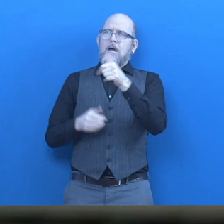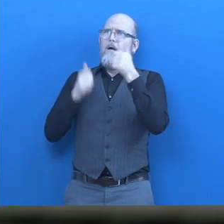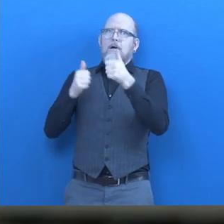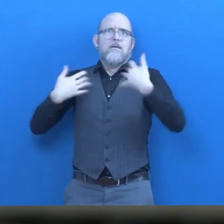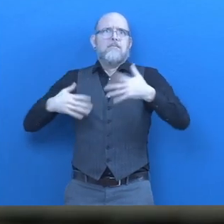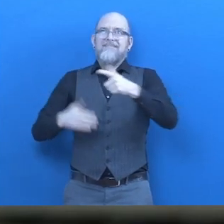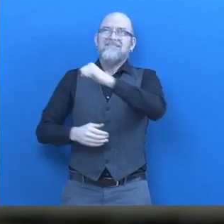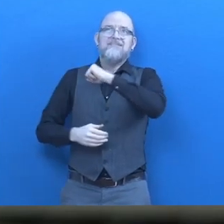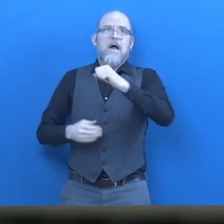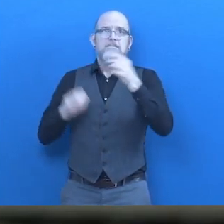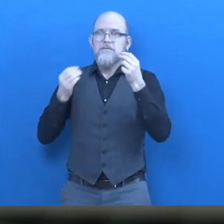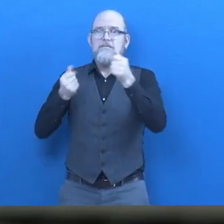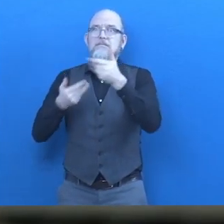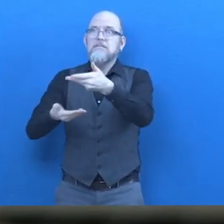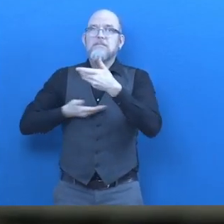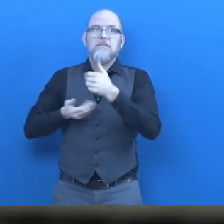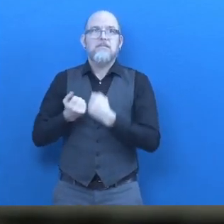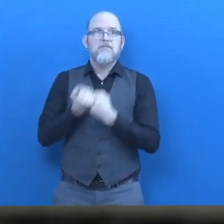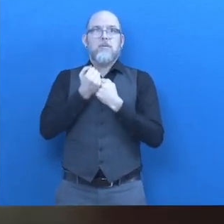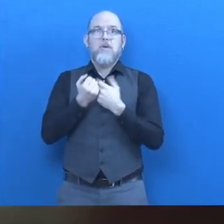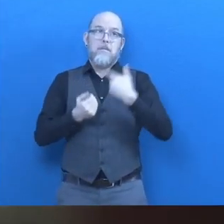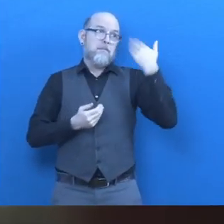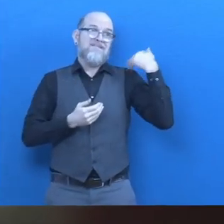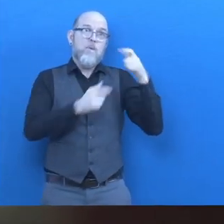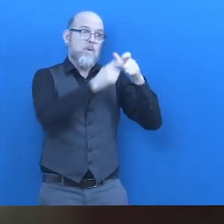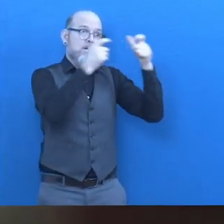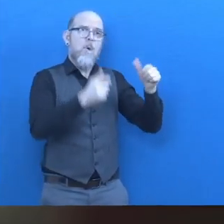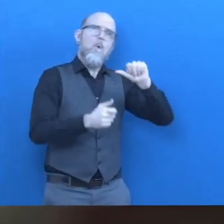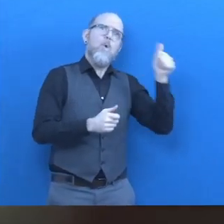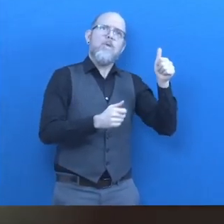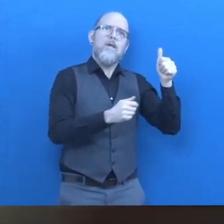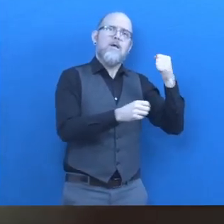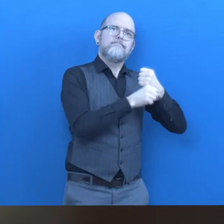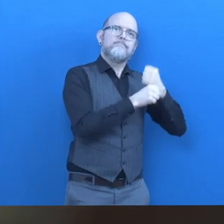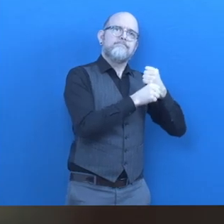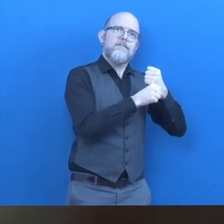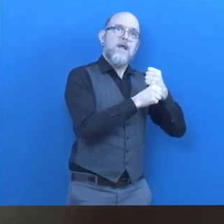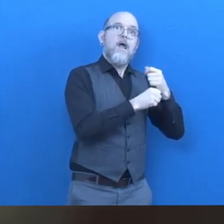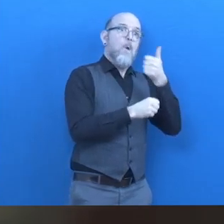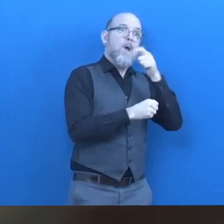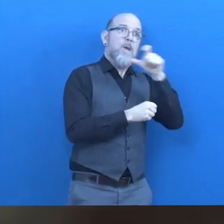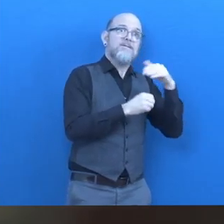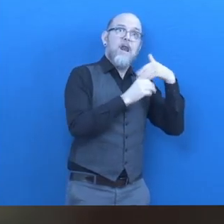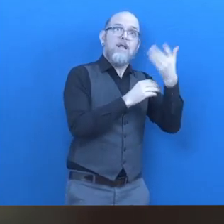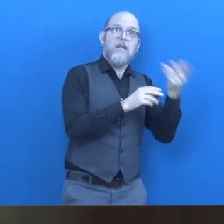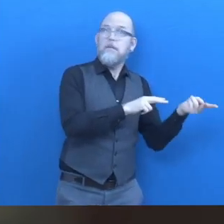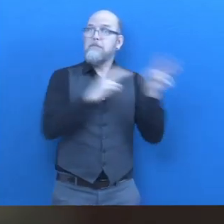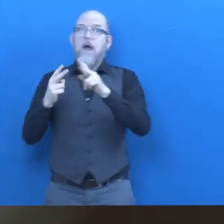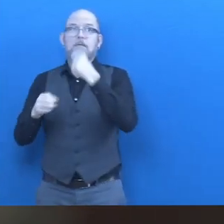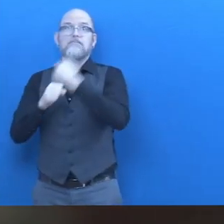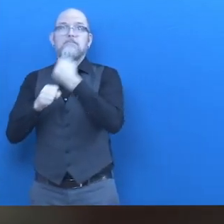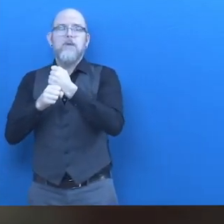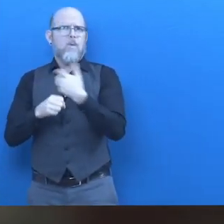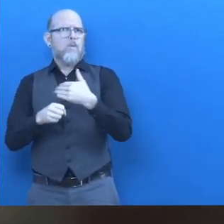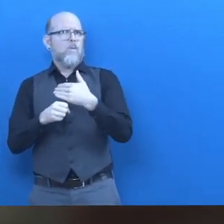It was very fast because I was at the other firm. It took a week to start here. I did an interview with Egalite